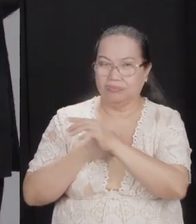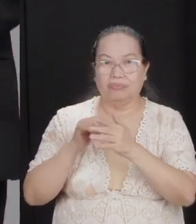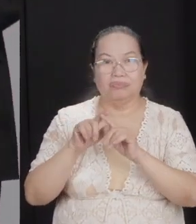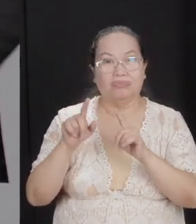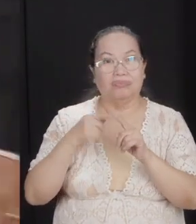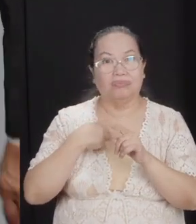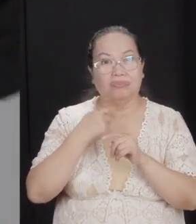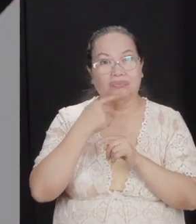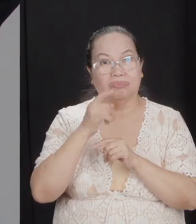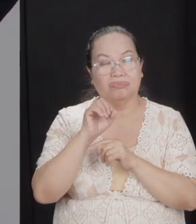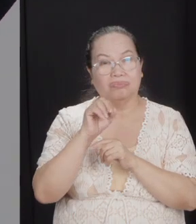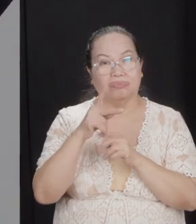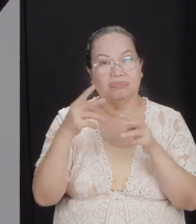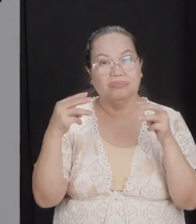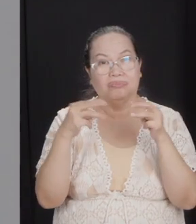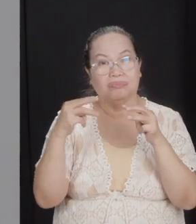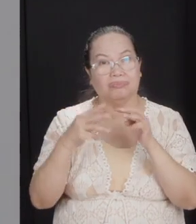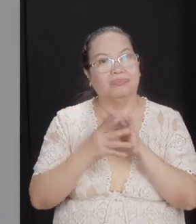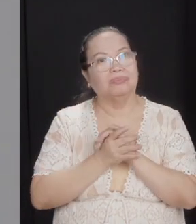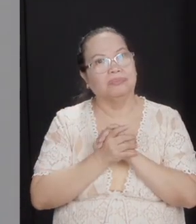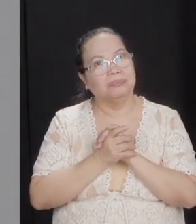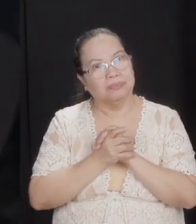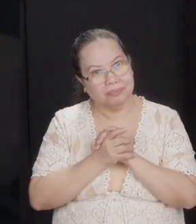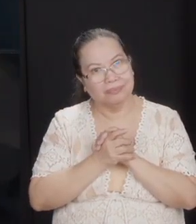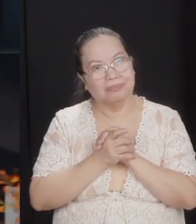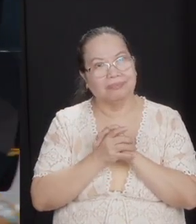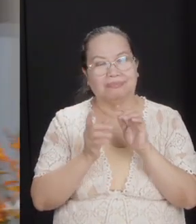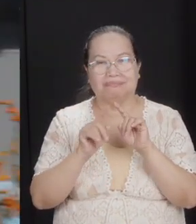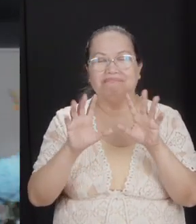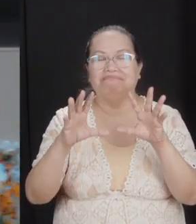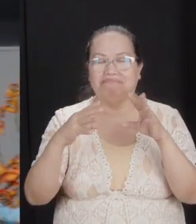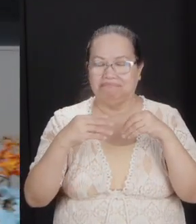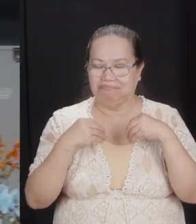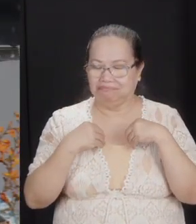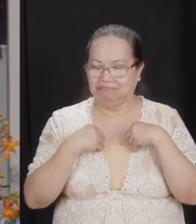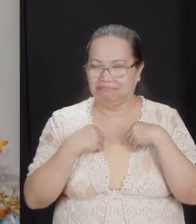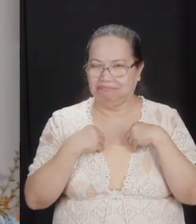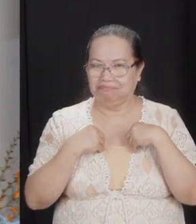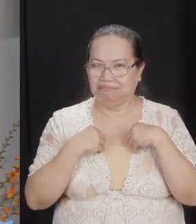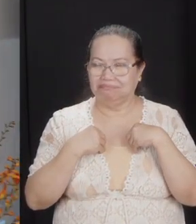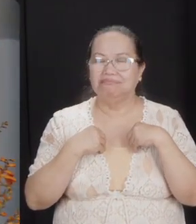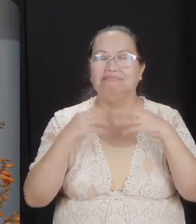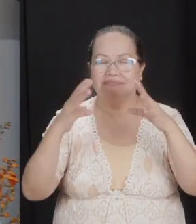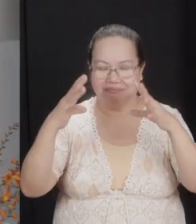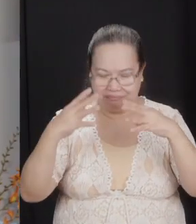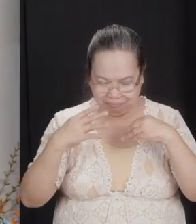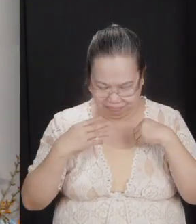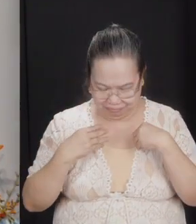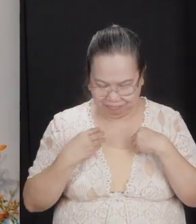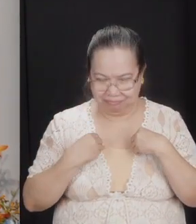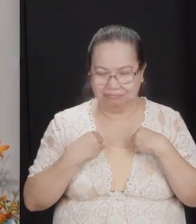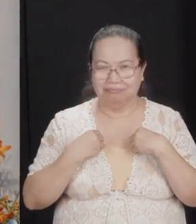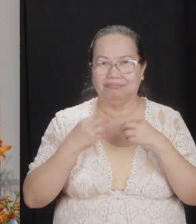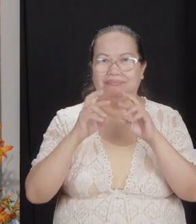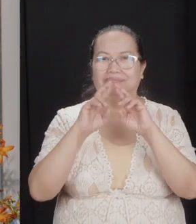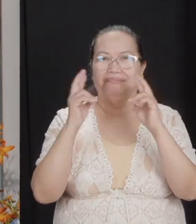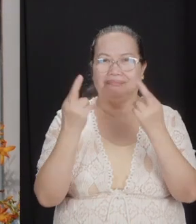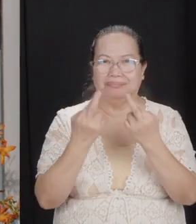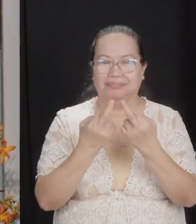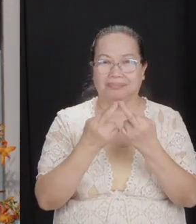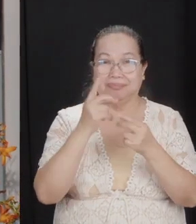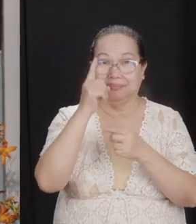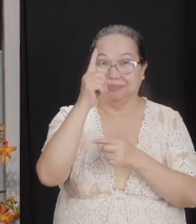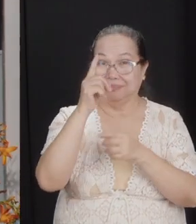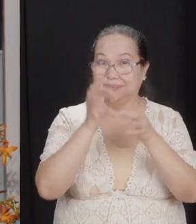What would have happened? Okay, let's fight. But they took it at face value. And that helps in relationships, friends. When someone